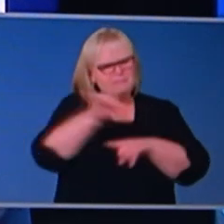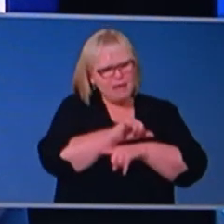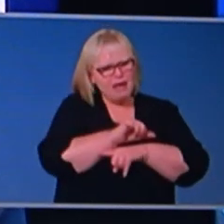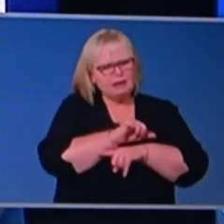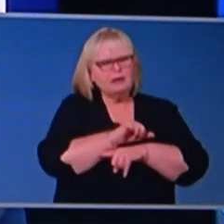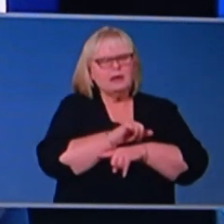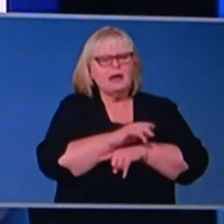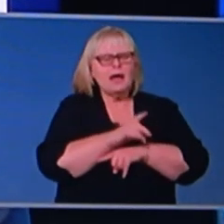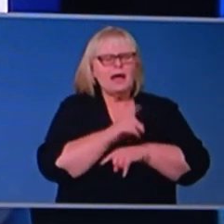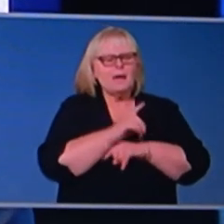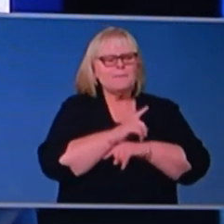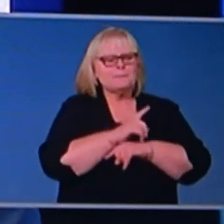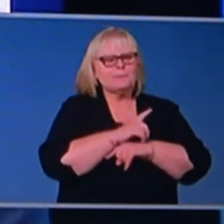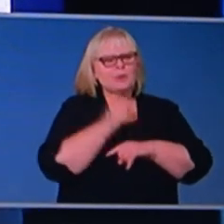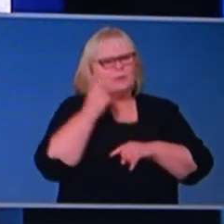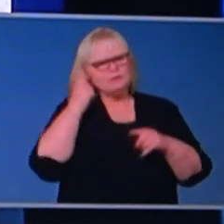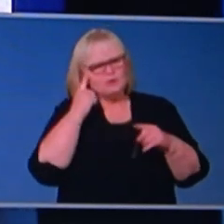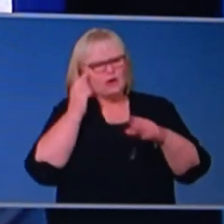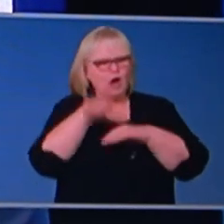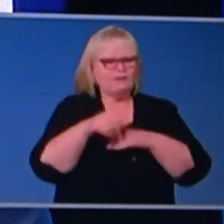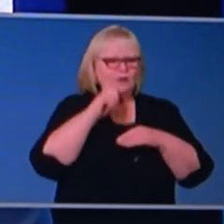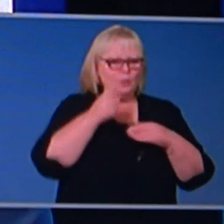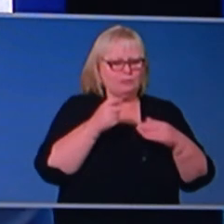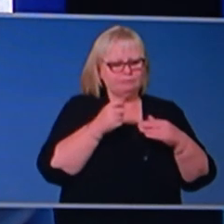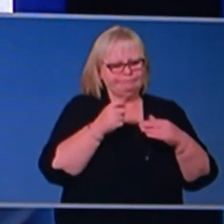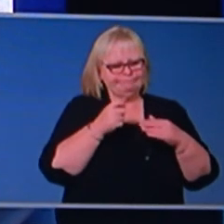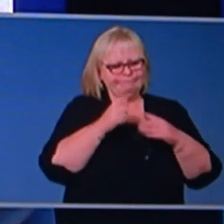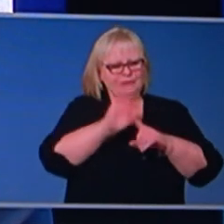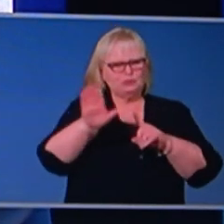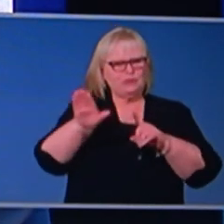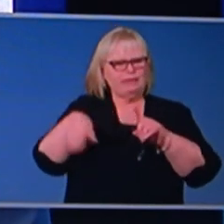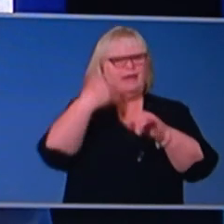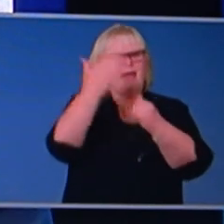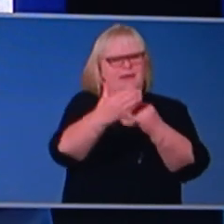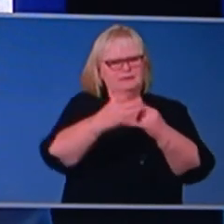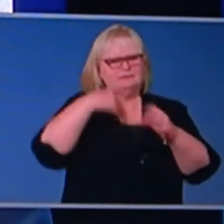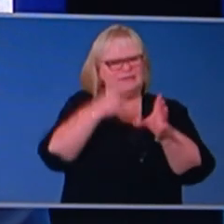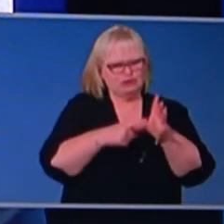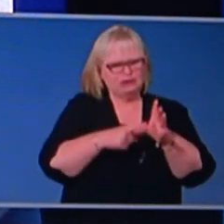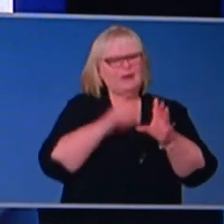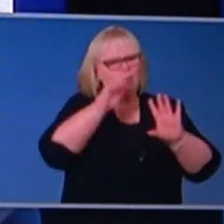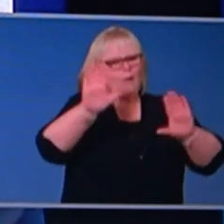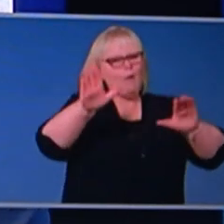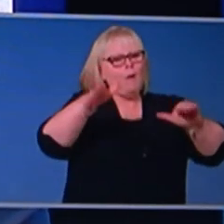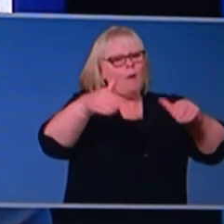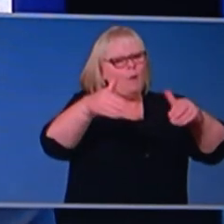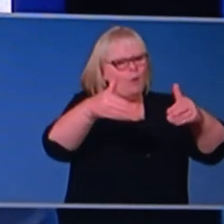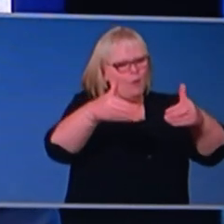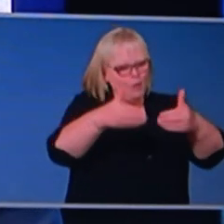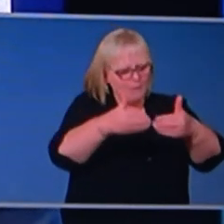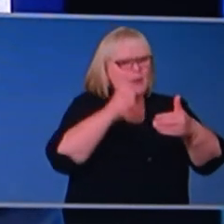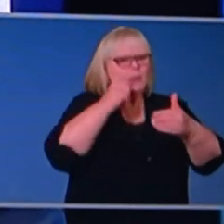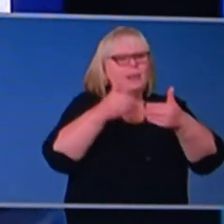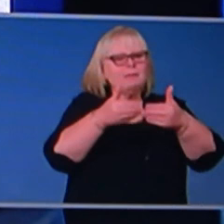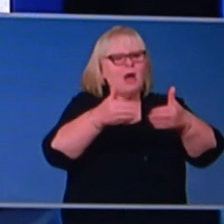where borders will be over that, you know, up until the end of next year. those assumptions are not unreasonable from where